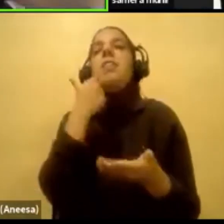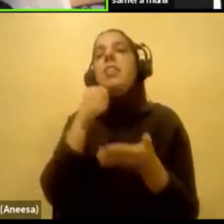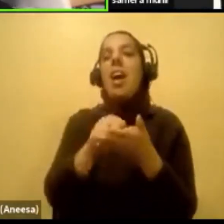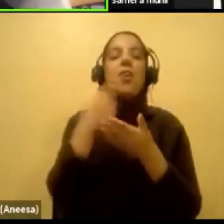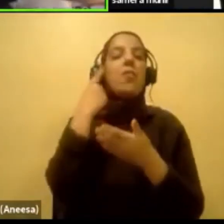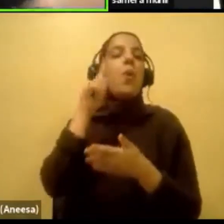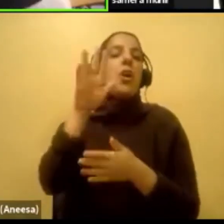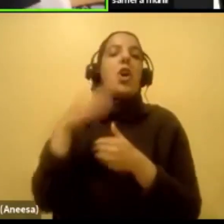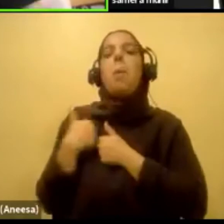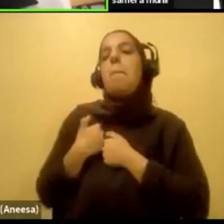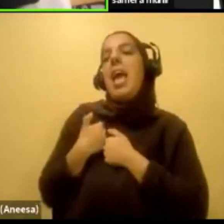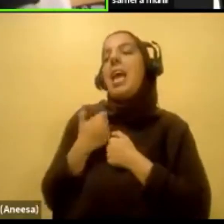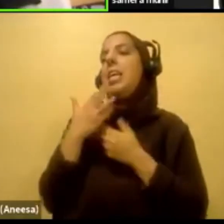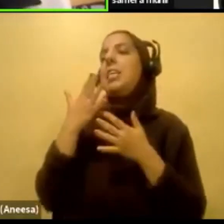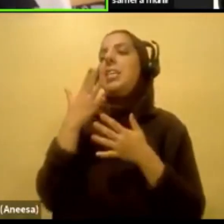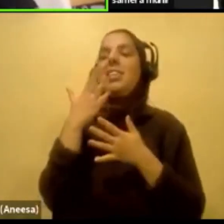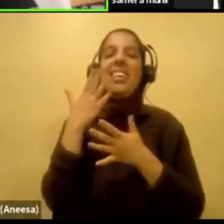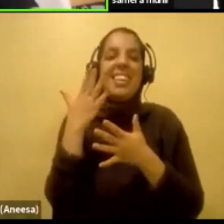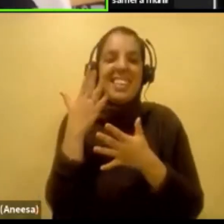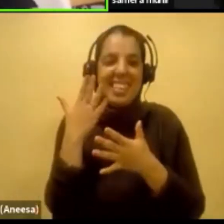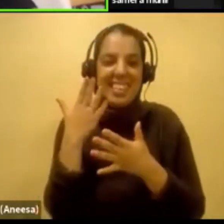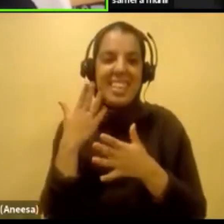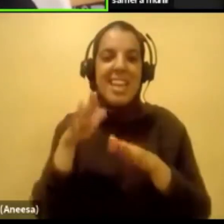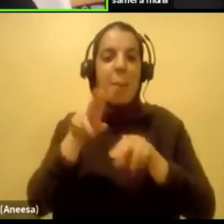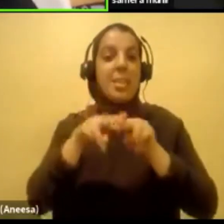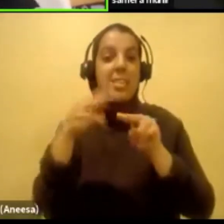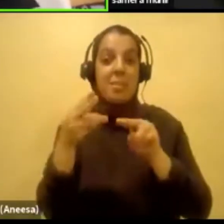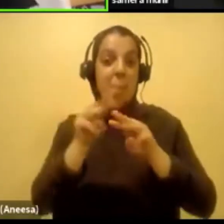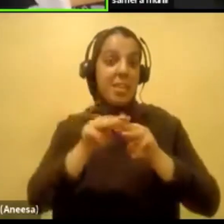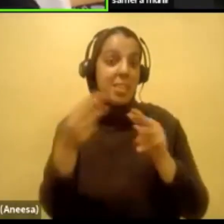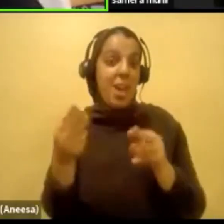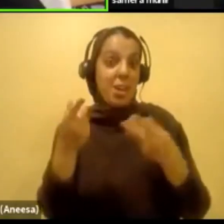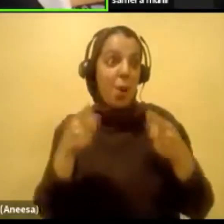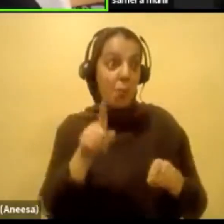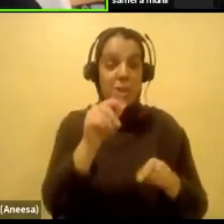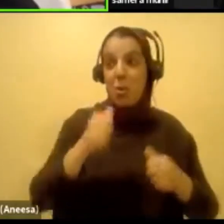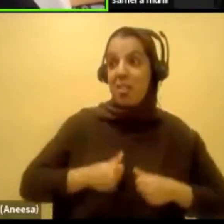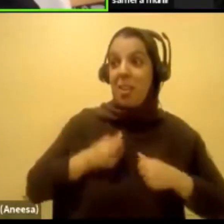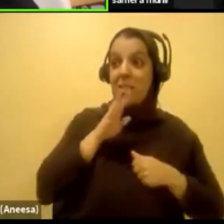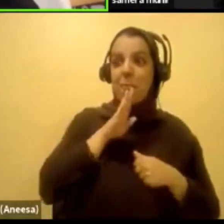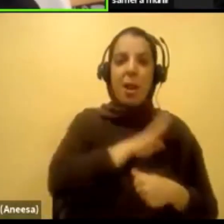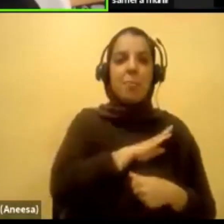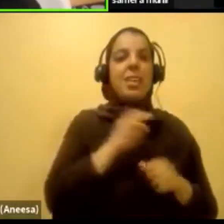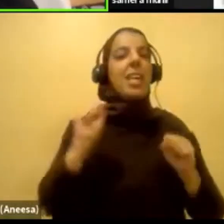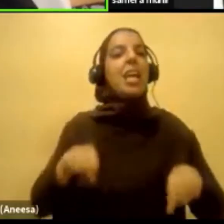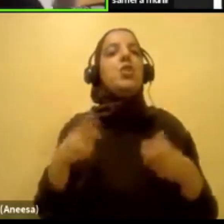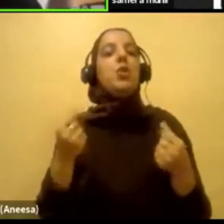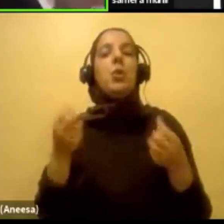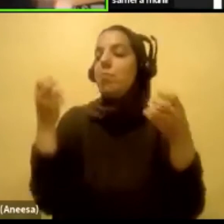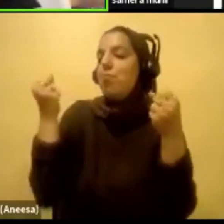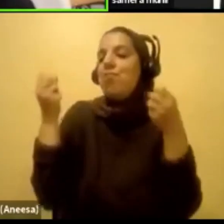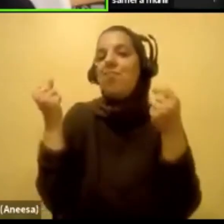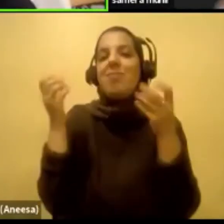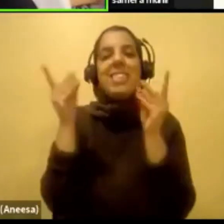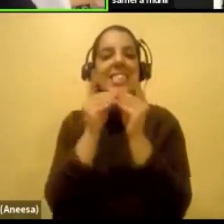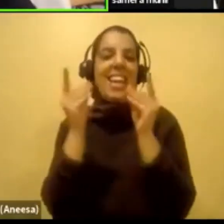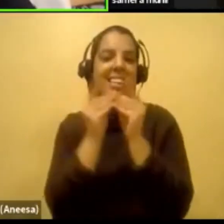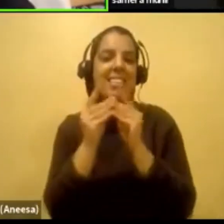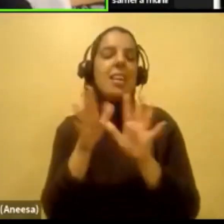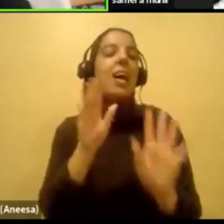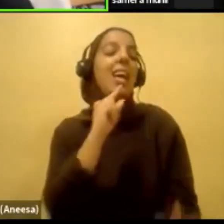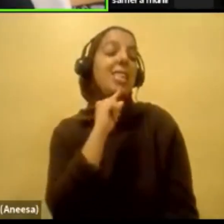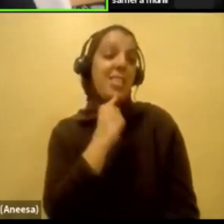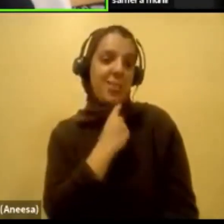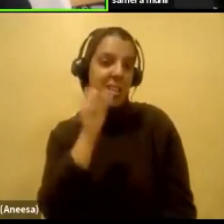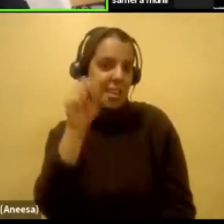bae in Mississauga when you're sitting in Brampton? Like, chill, bro. You could do, have ASL dates. Okay. Like, okay. On a serious note. Yes.